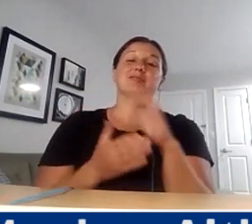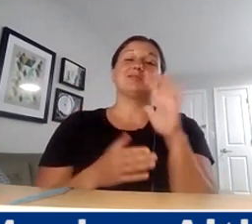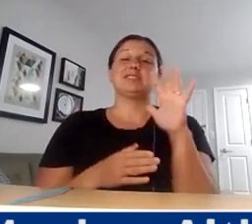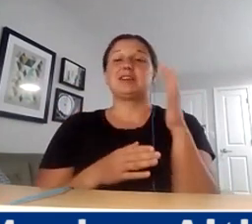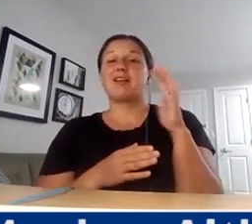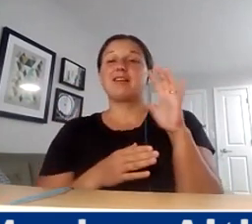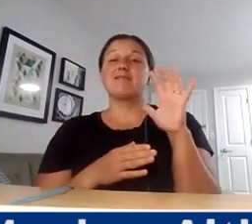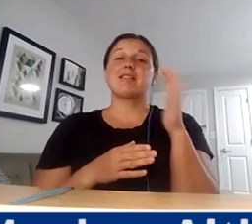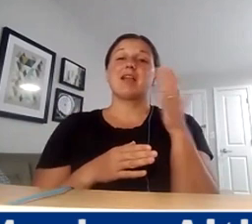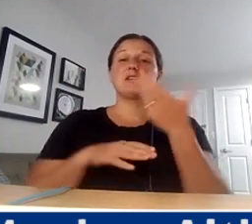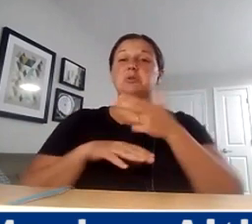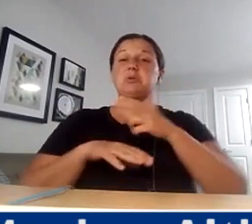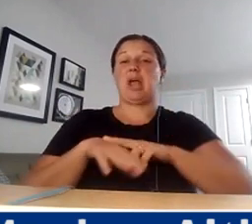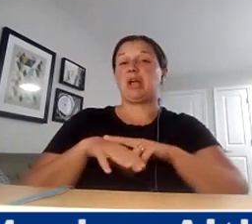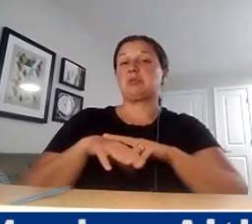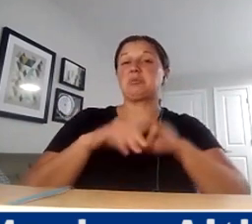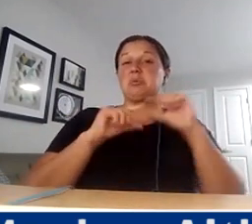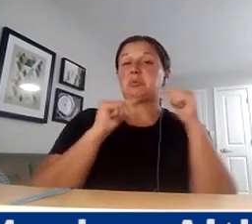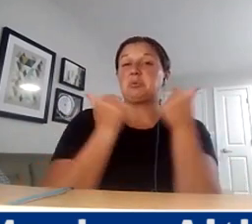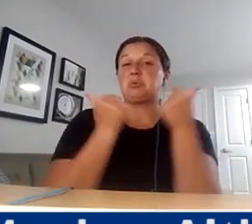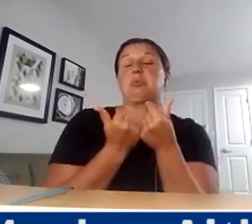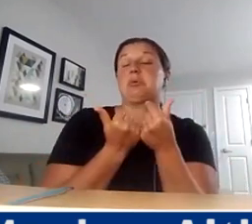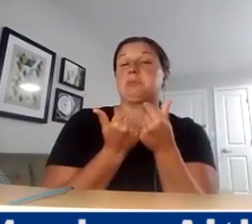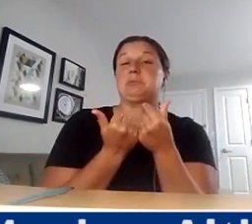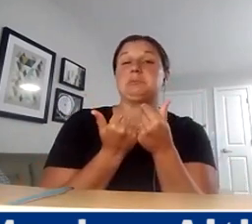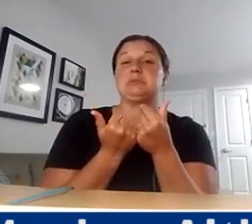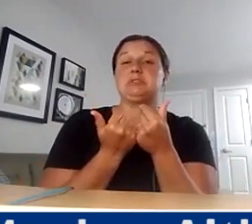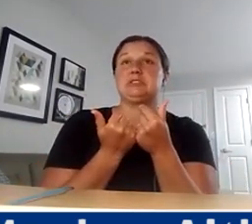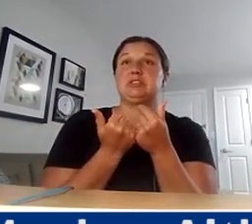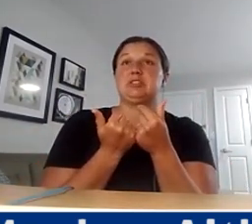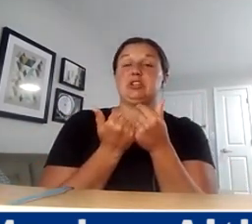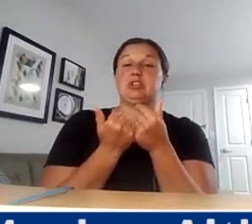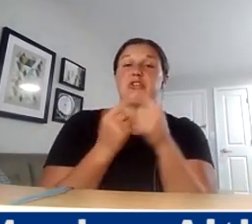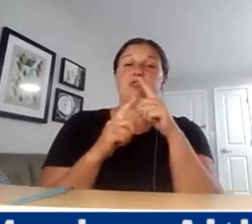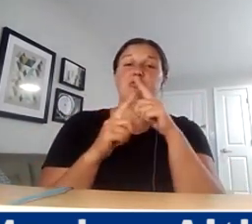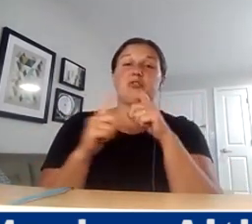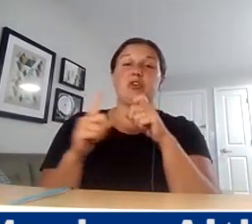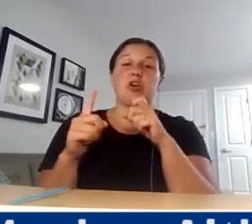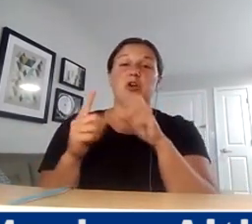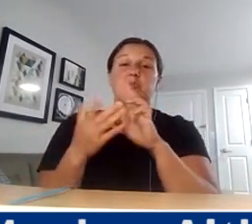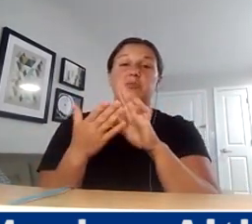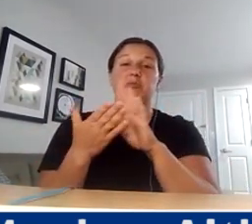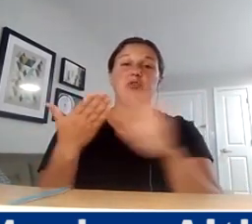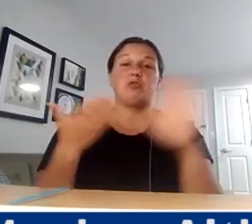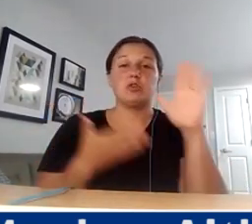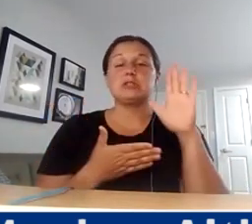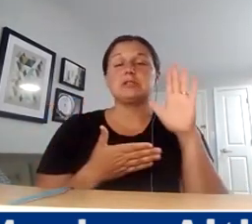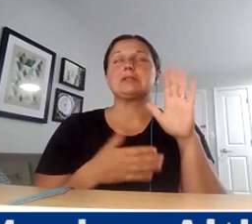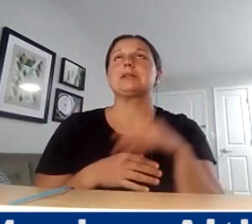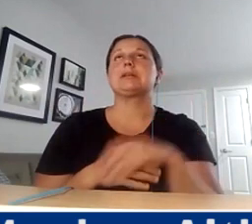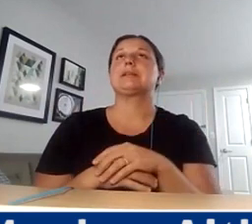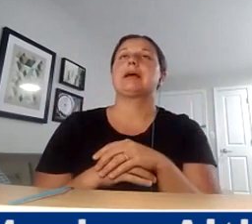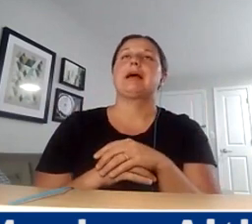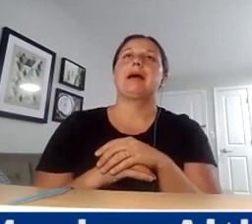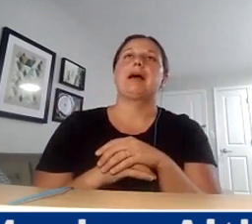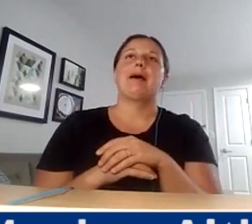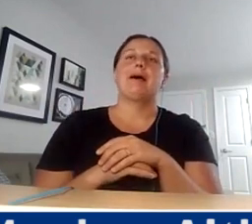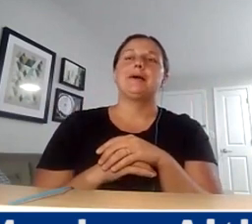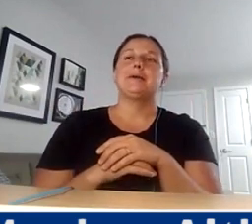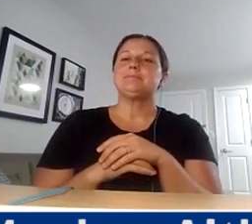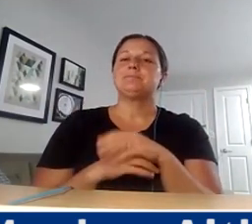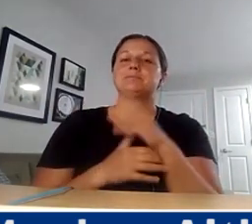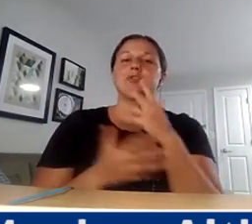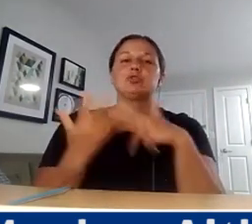organic group from, you know, institutions of higher education to, you know, social